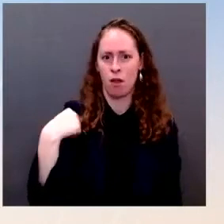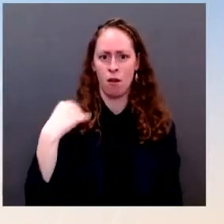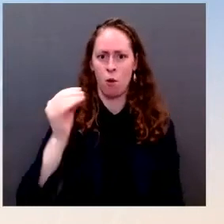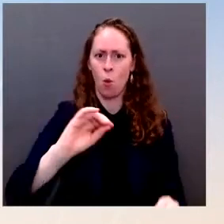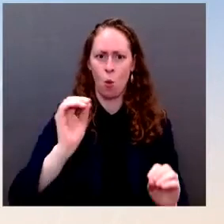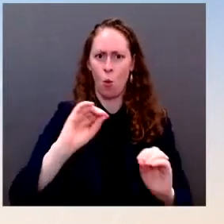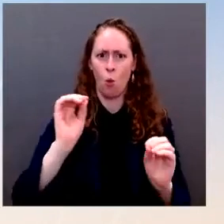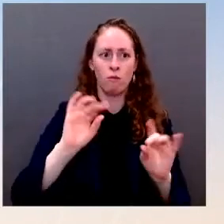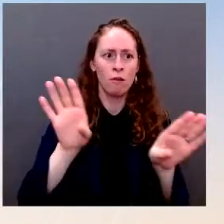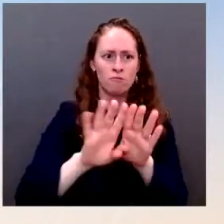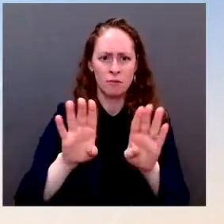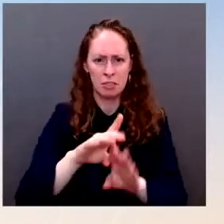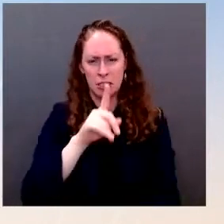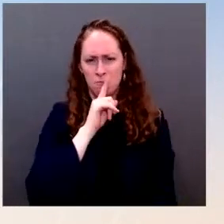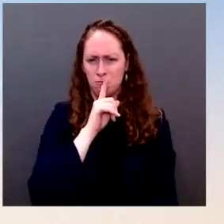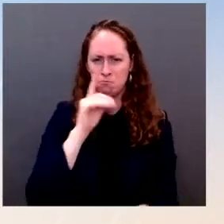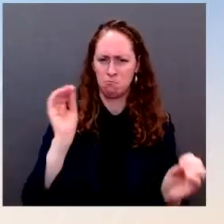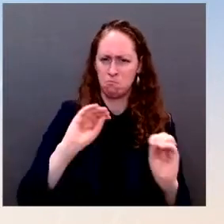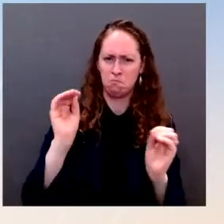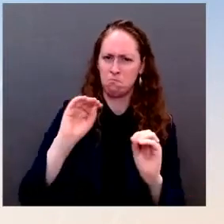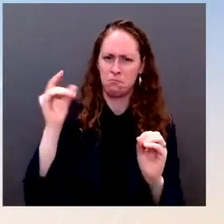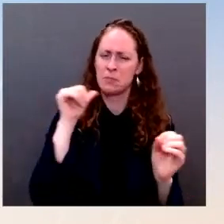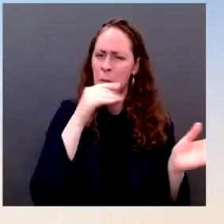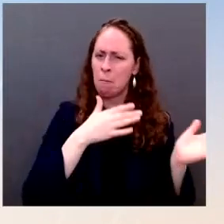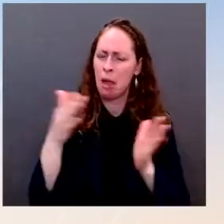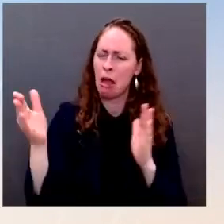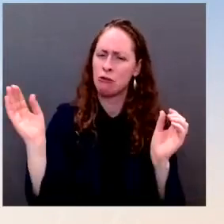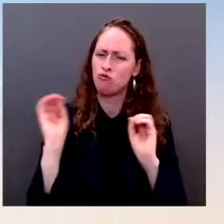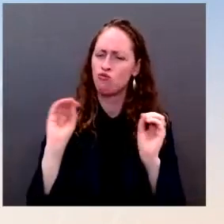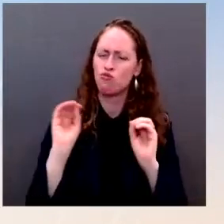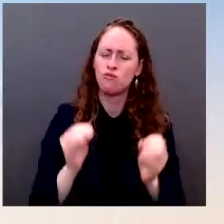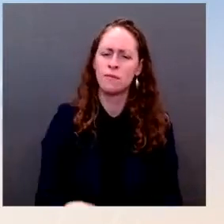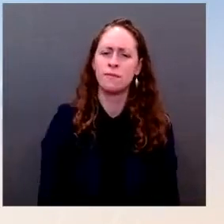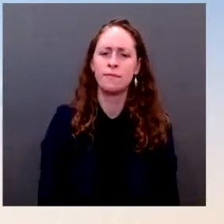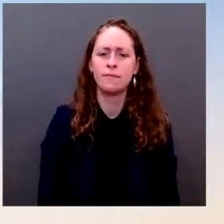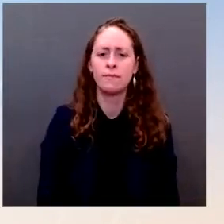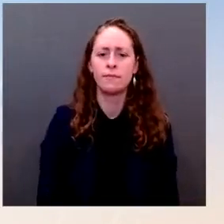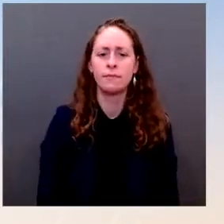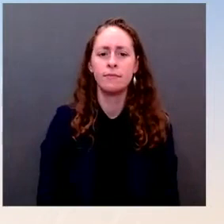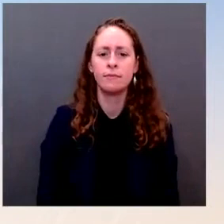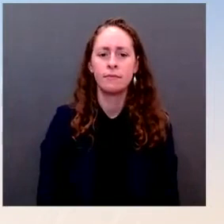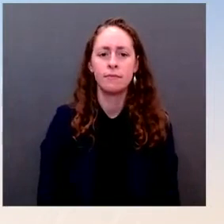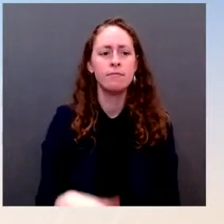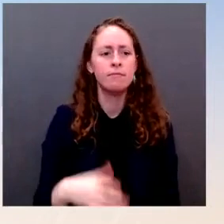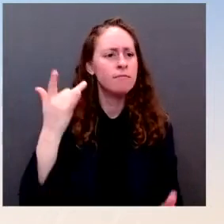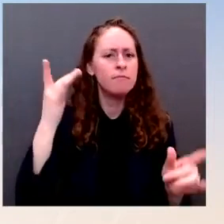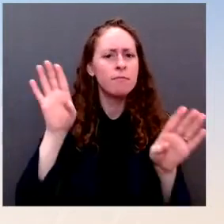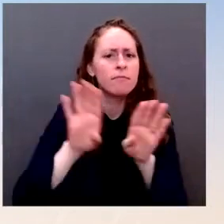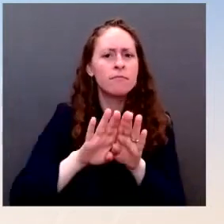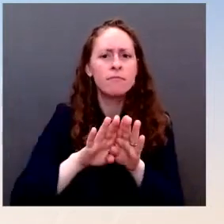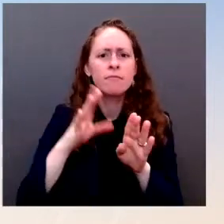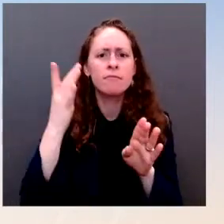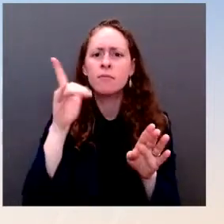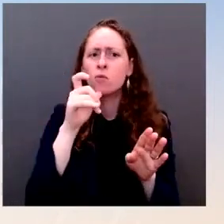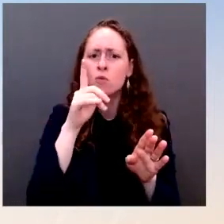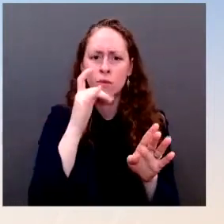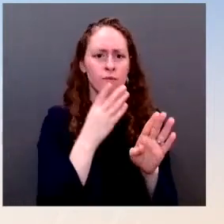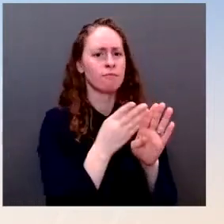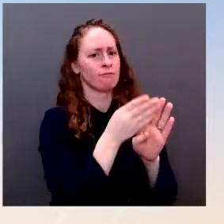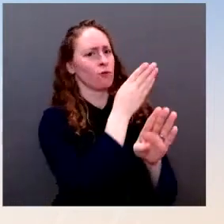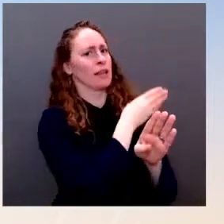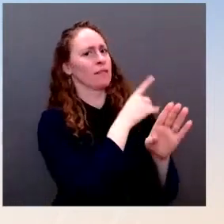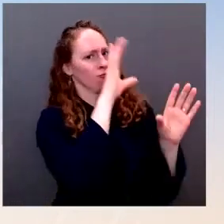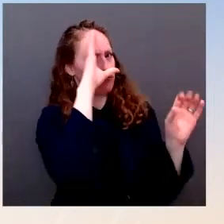Most of the lockdowns actually happened under the previous President. What our objective has been is conveying that we have the tools we need to keep our country